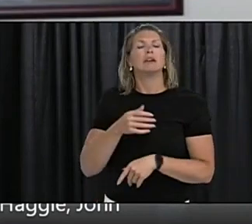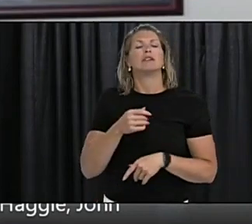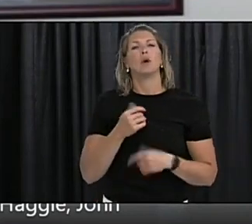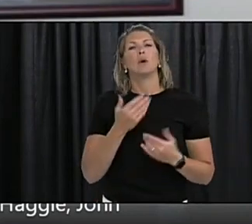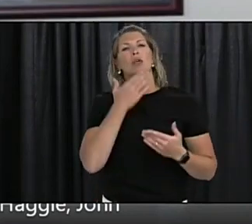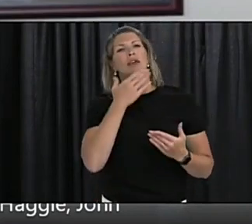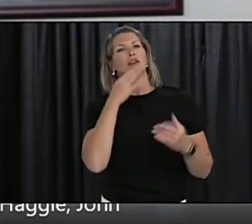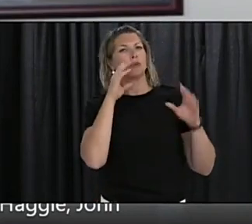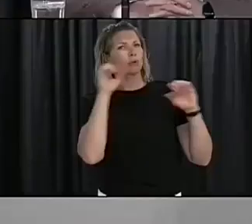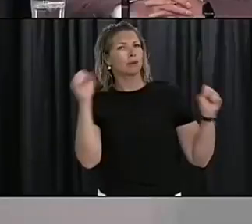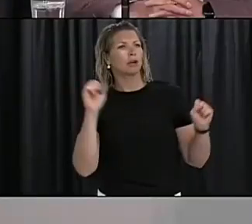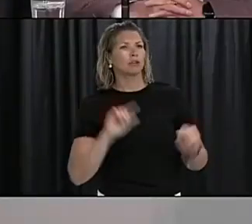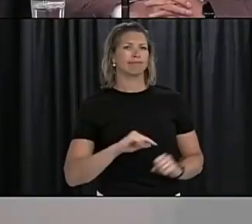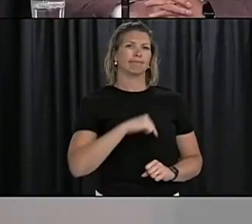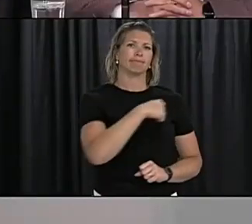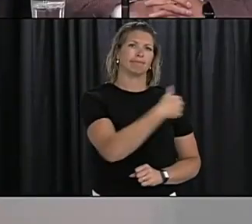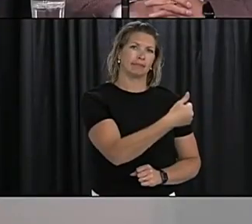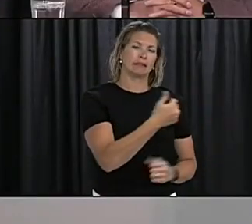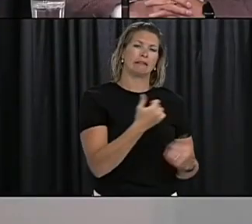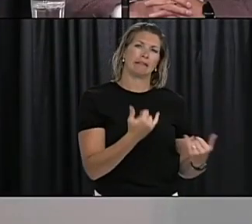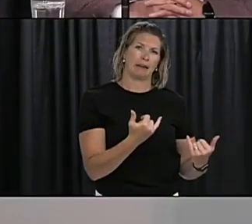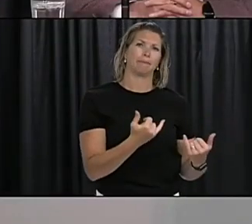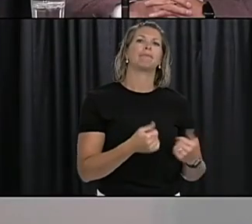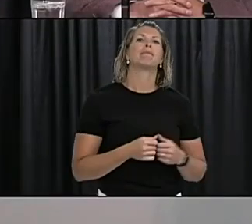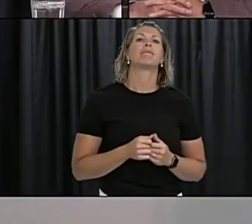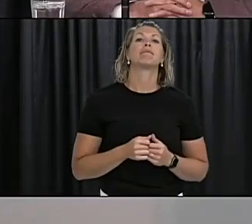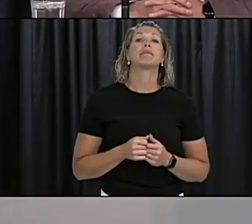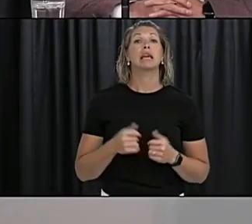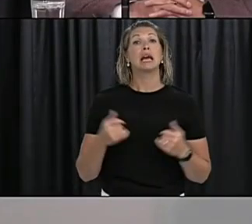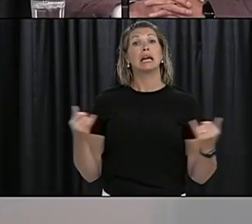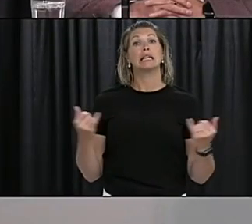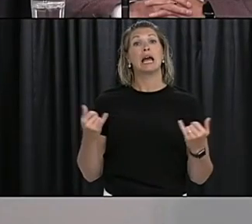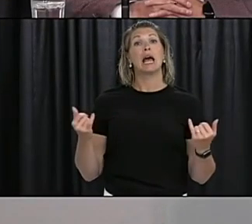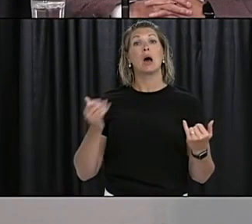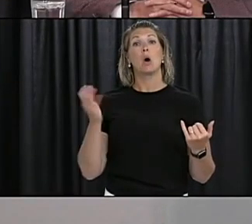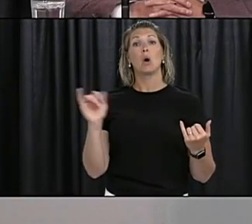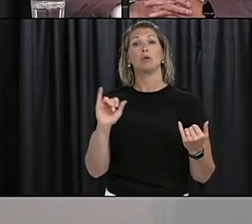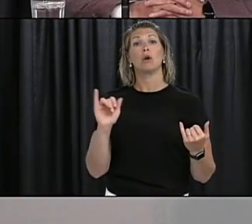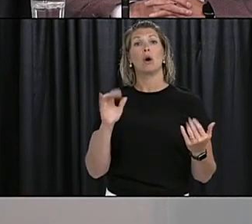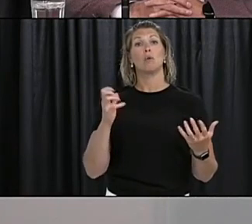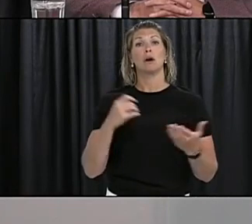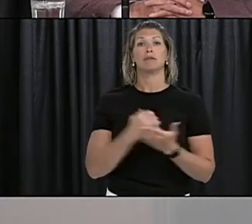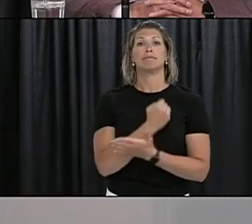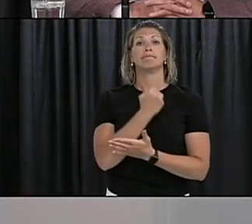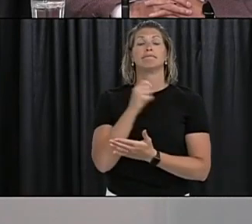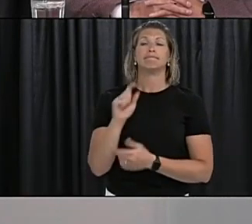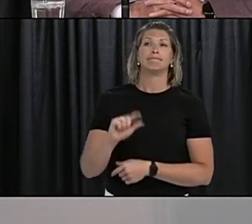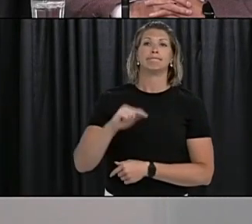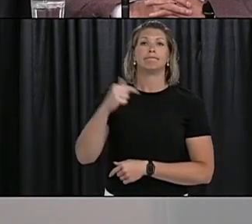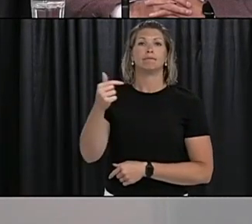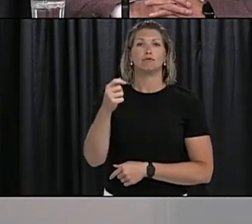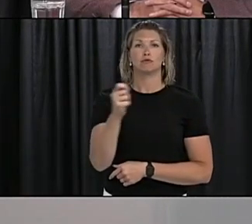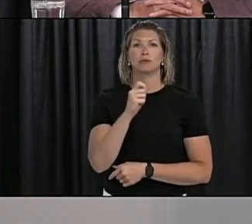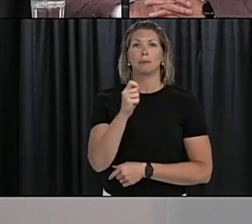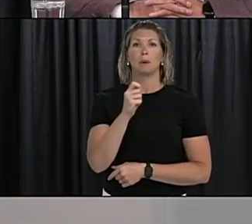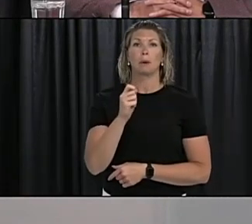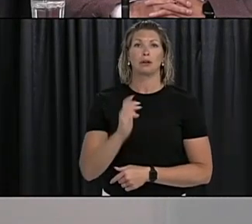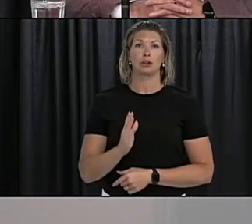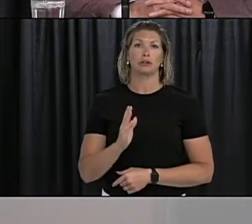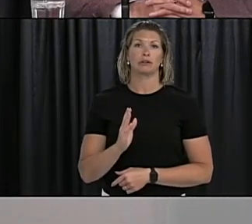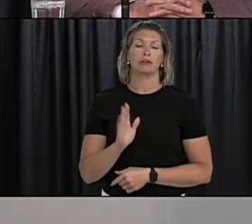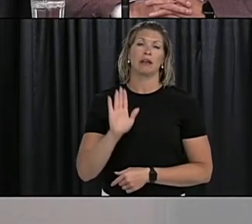yourself. Thank you. Thank you Minister and with that said we'll take this time to speak to the folks at the media. This is